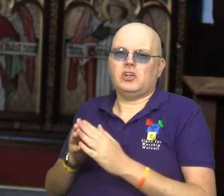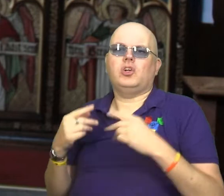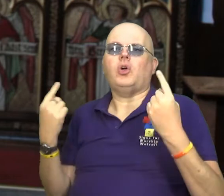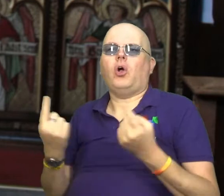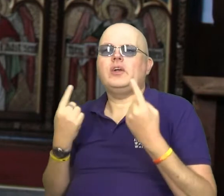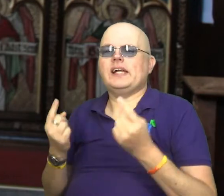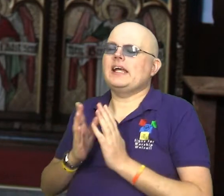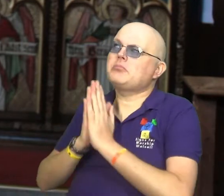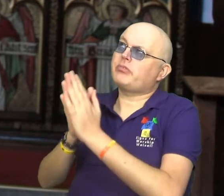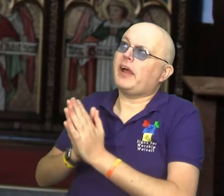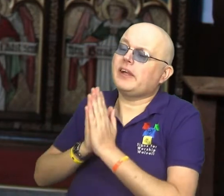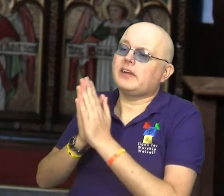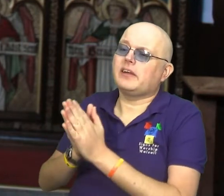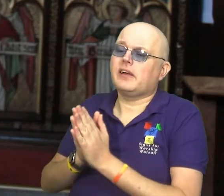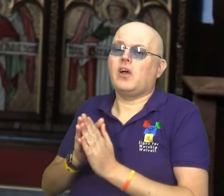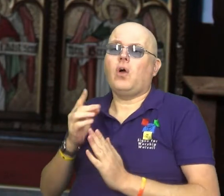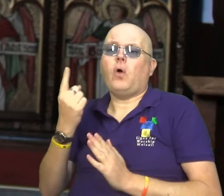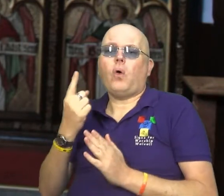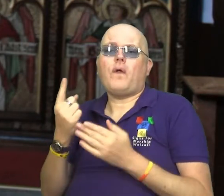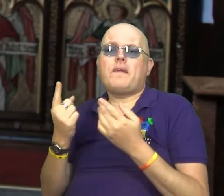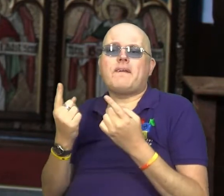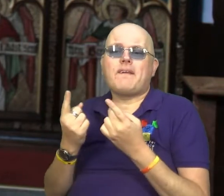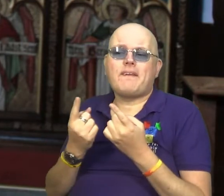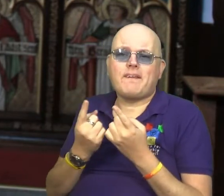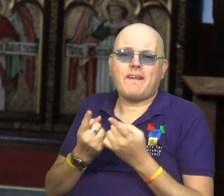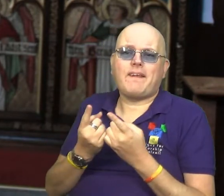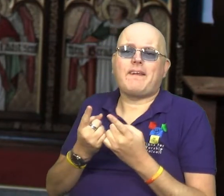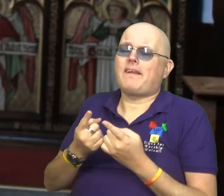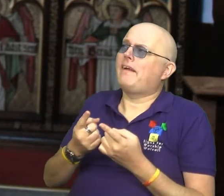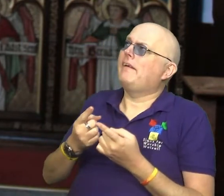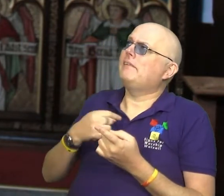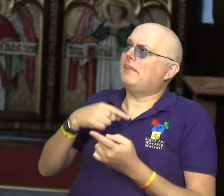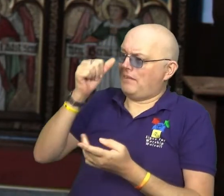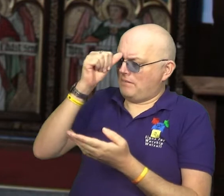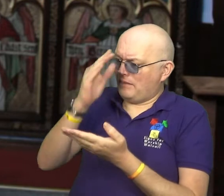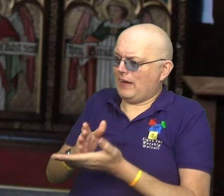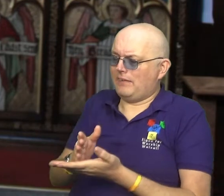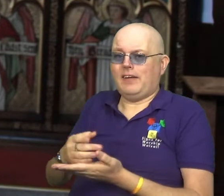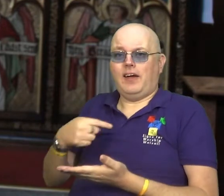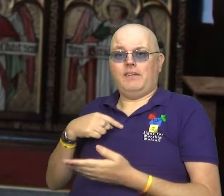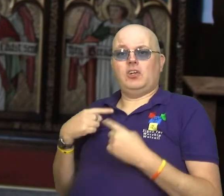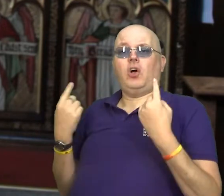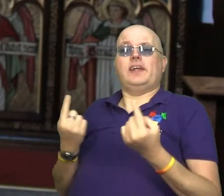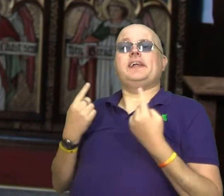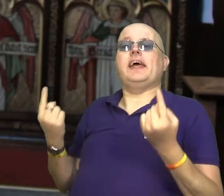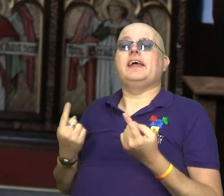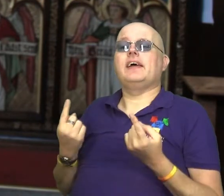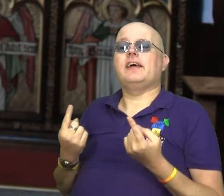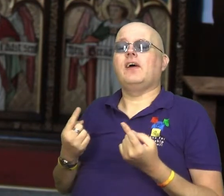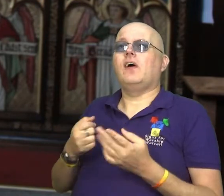I've been on holiday. And one of the features of my faith is that whenever I'm on holiday,